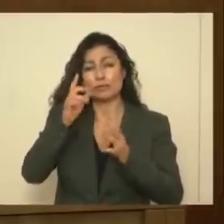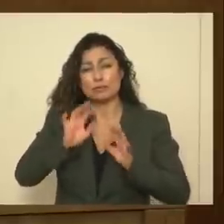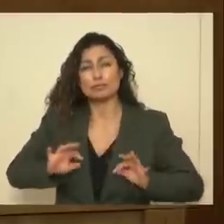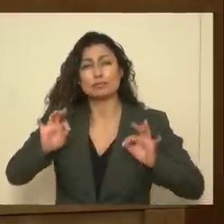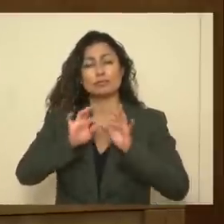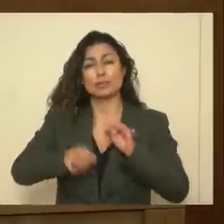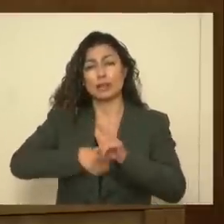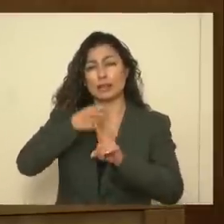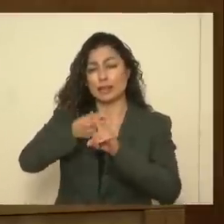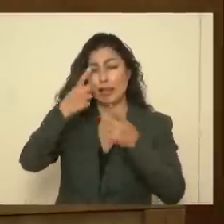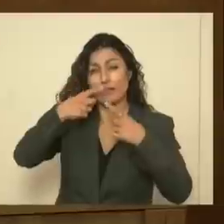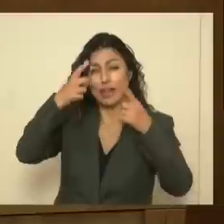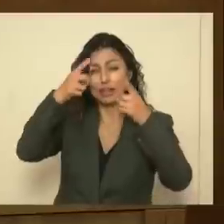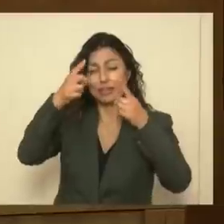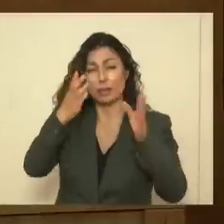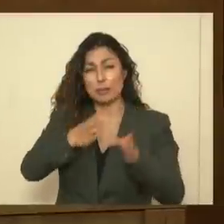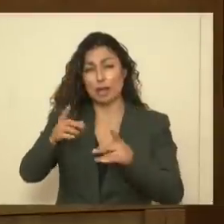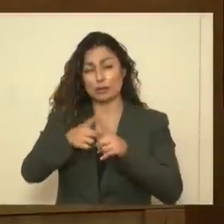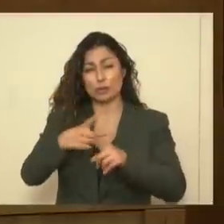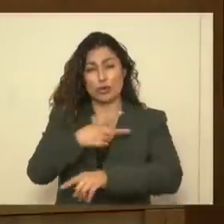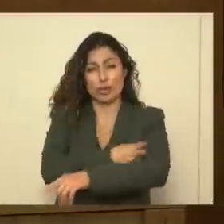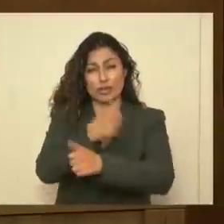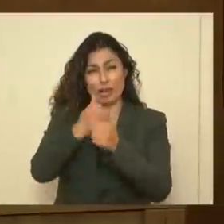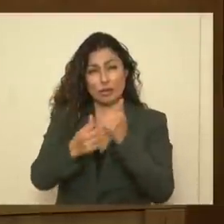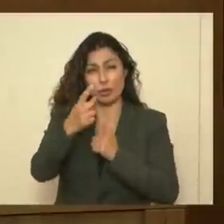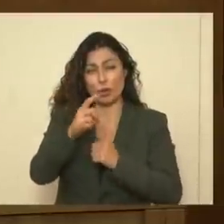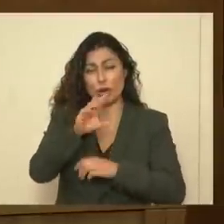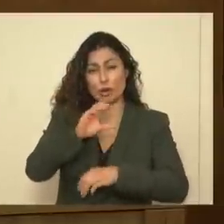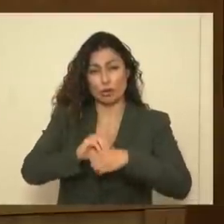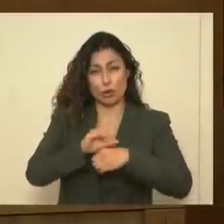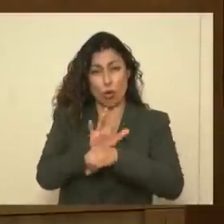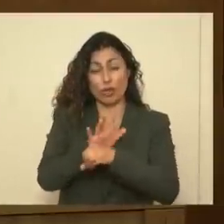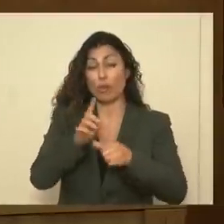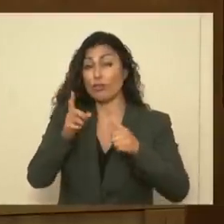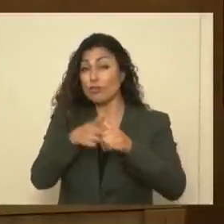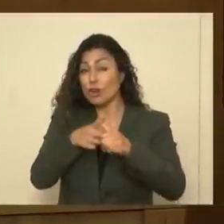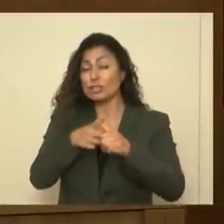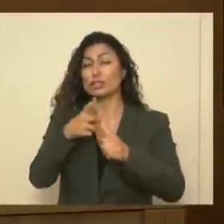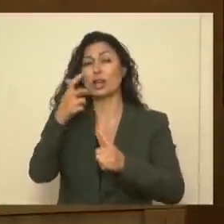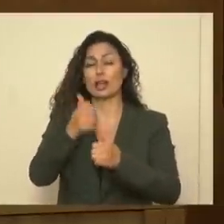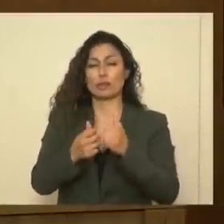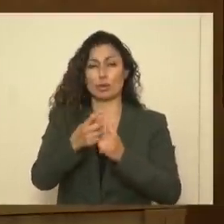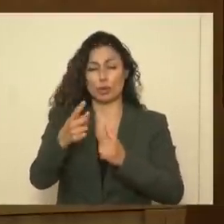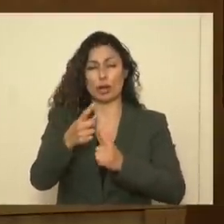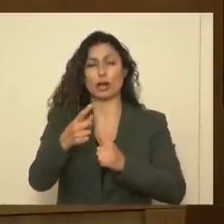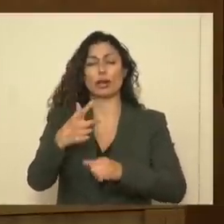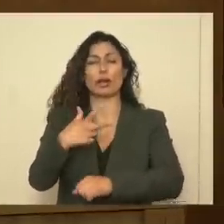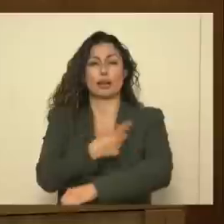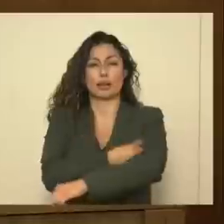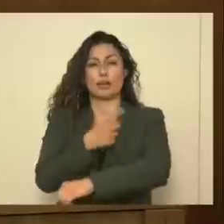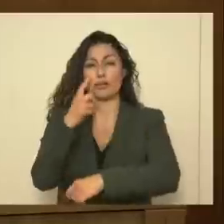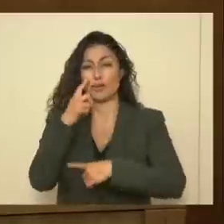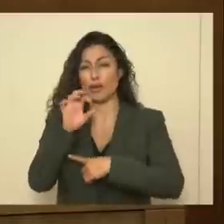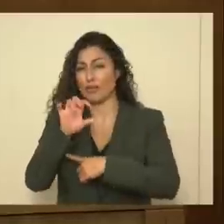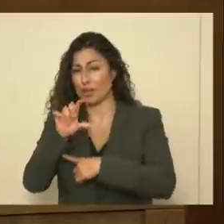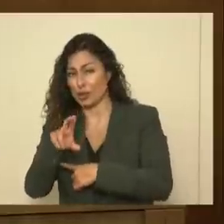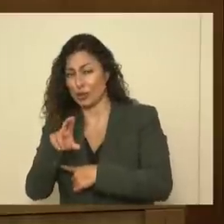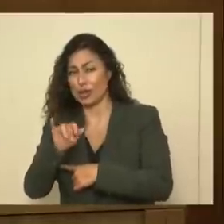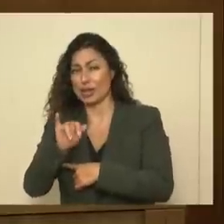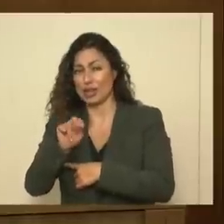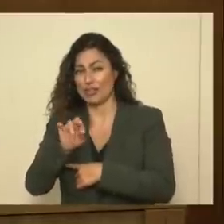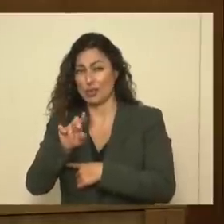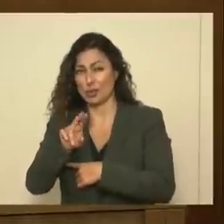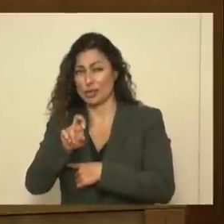effective plan to vaccinate everyone for COVID is first getting everyone effectively vaccinated for influenza and getting those kids